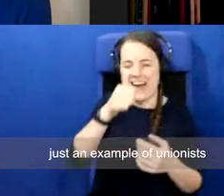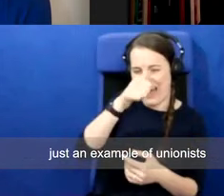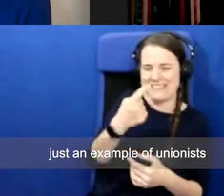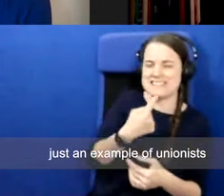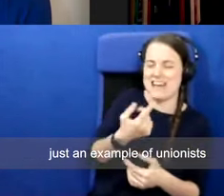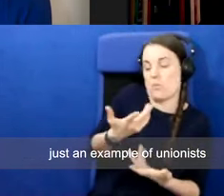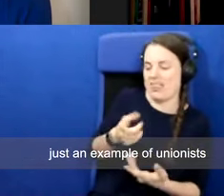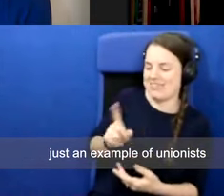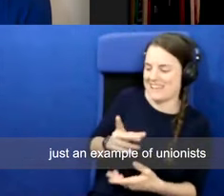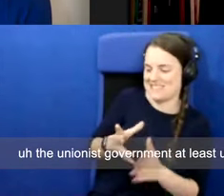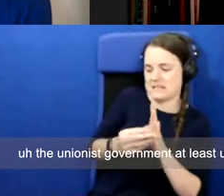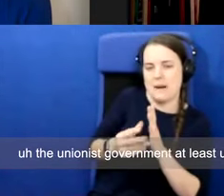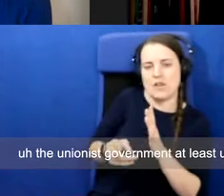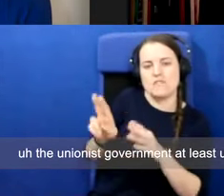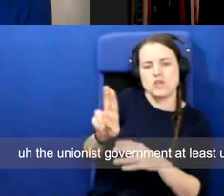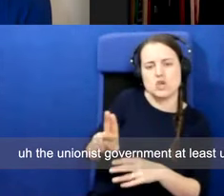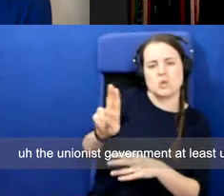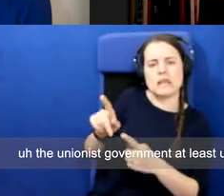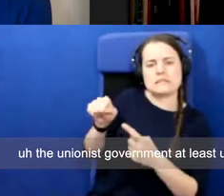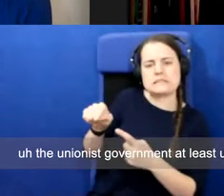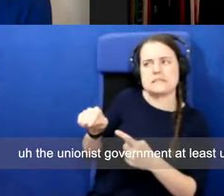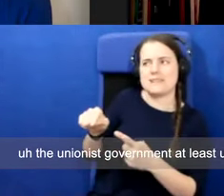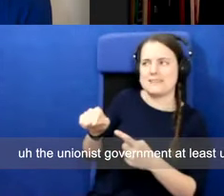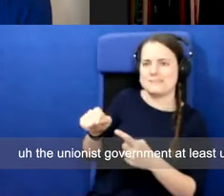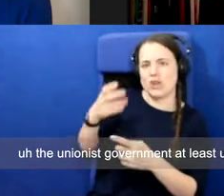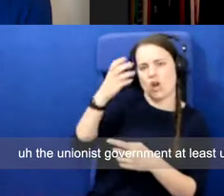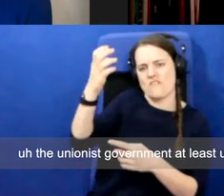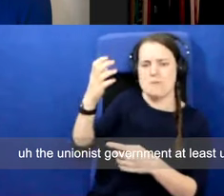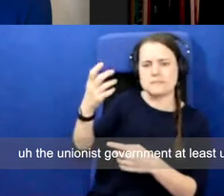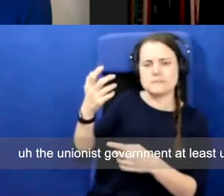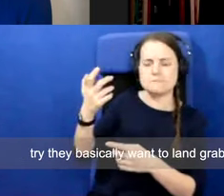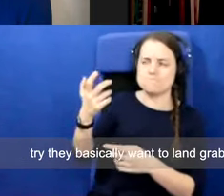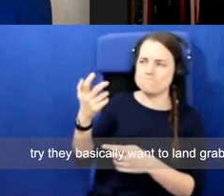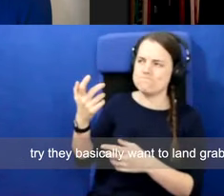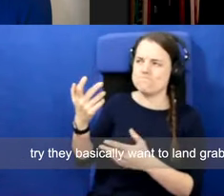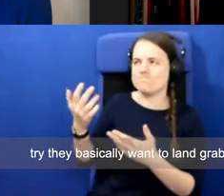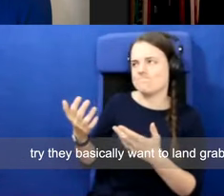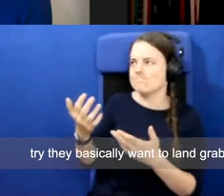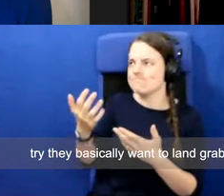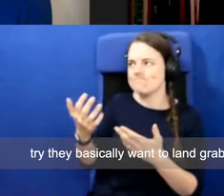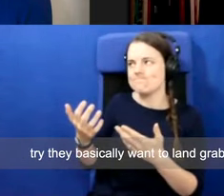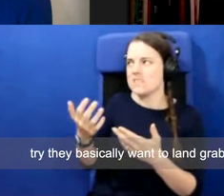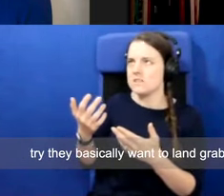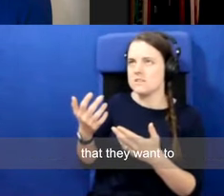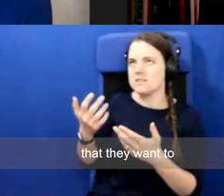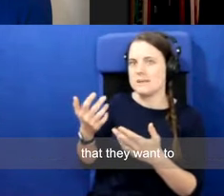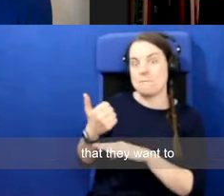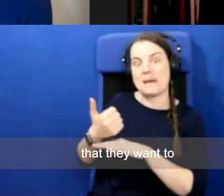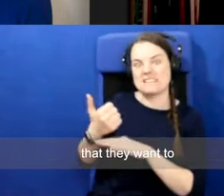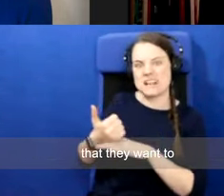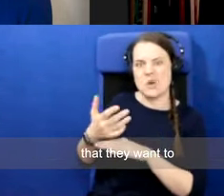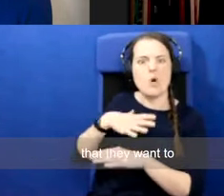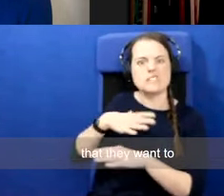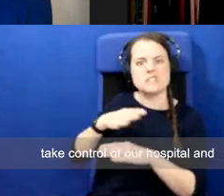example of unionists, the unionist government, at least try to basically want to land grab. They